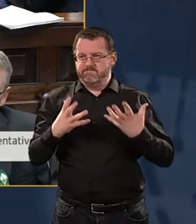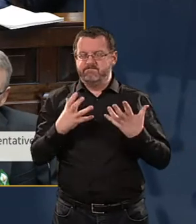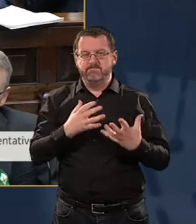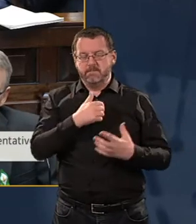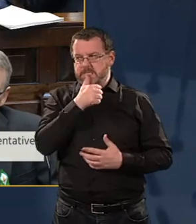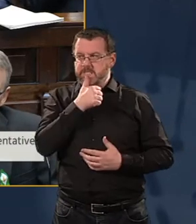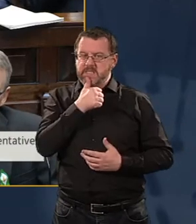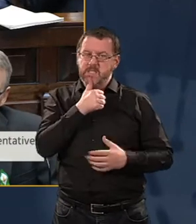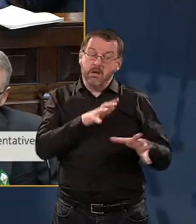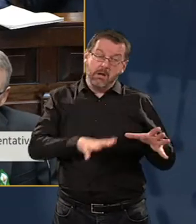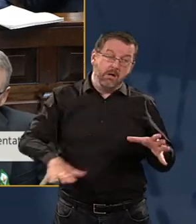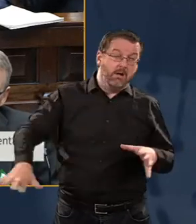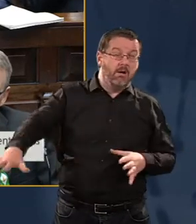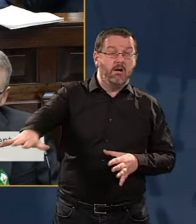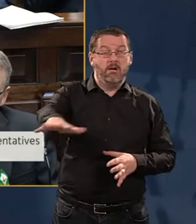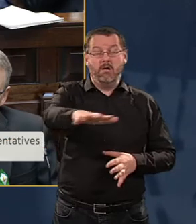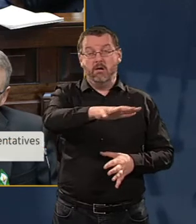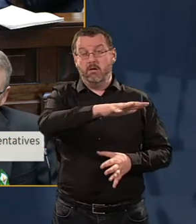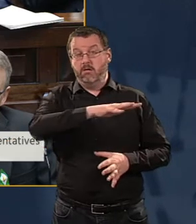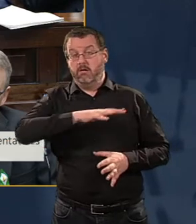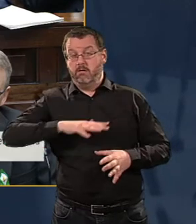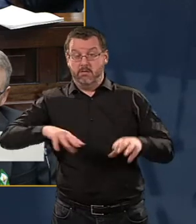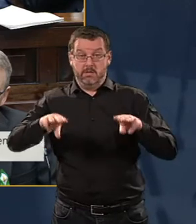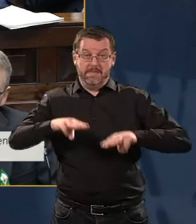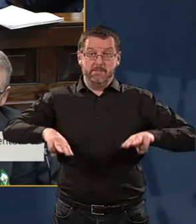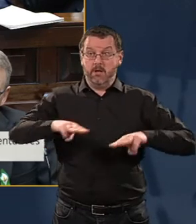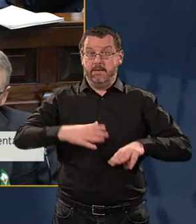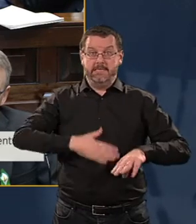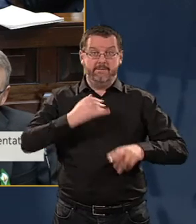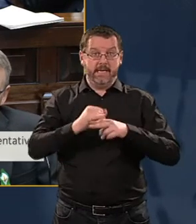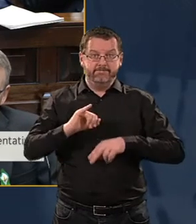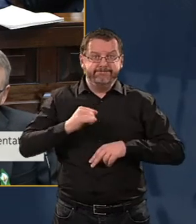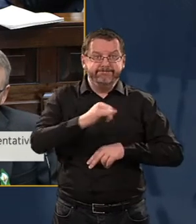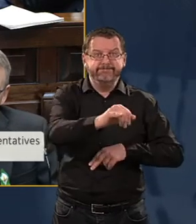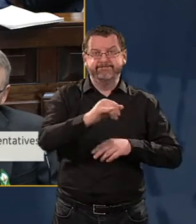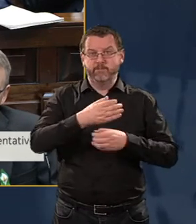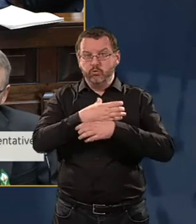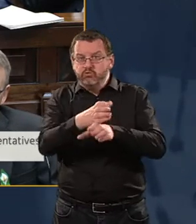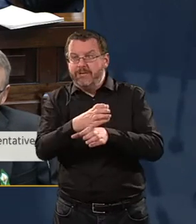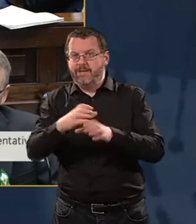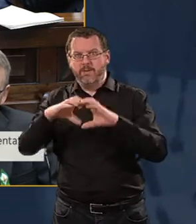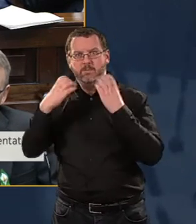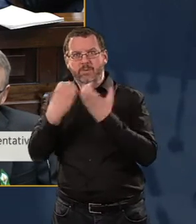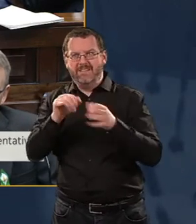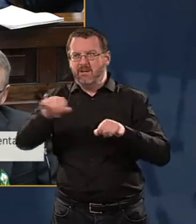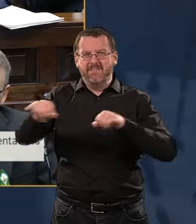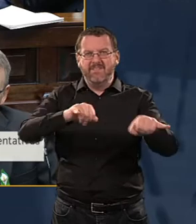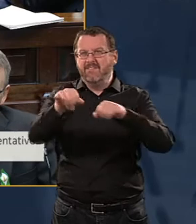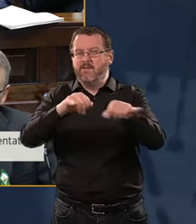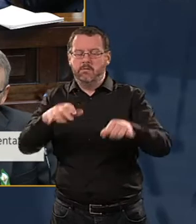right across those rural homes and communities that you describe.